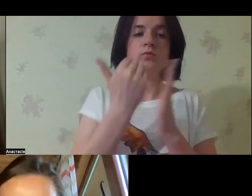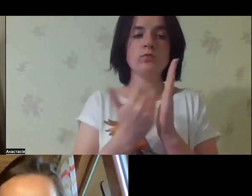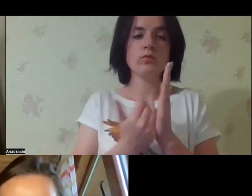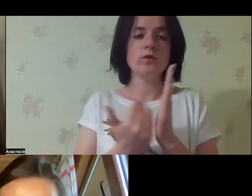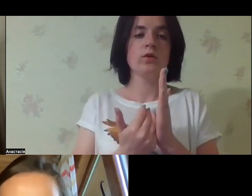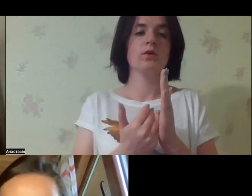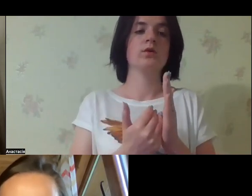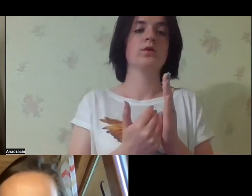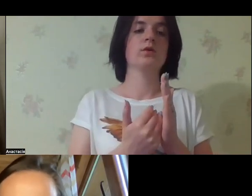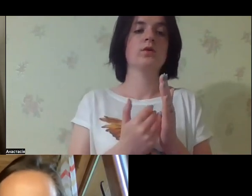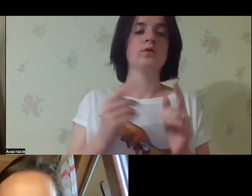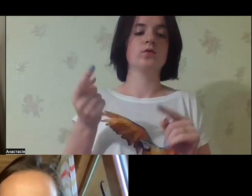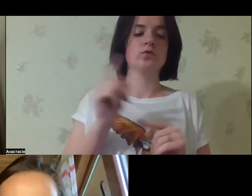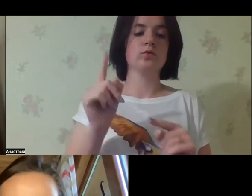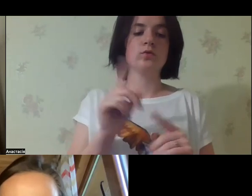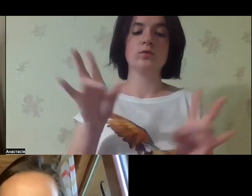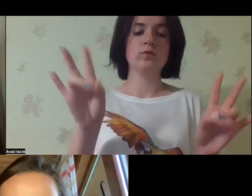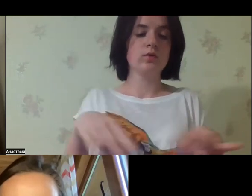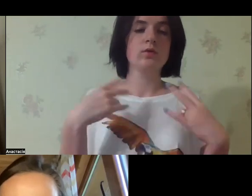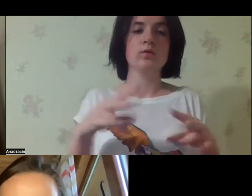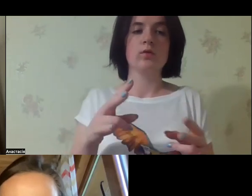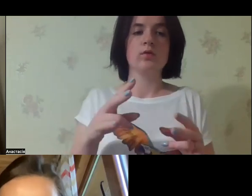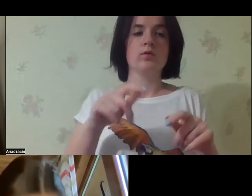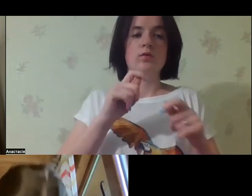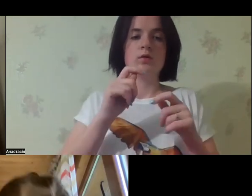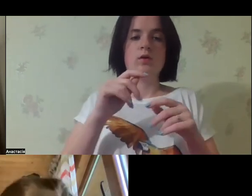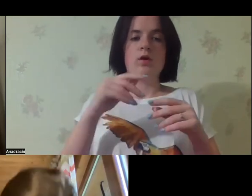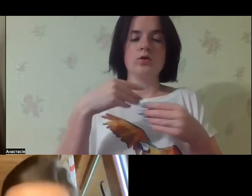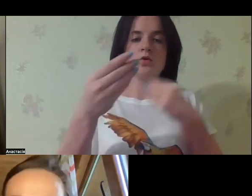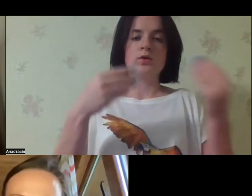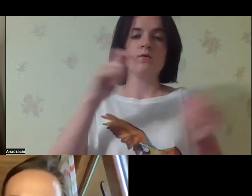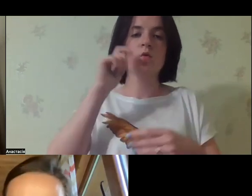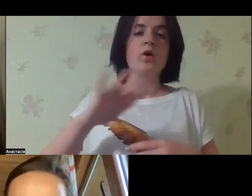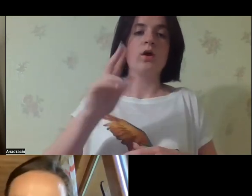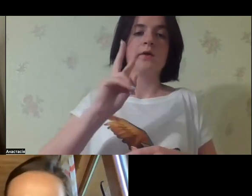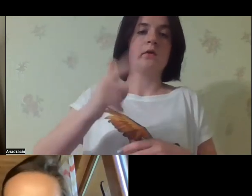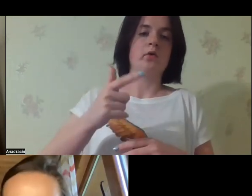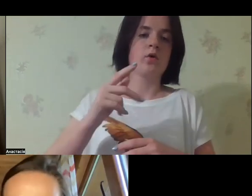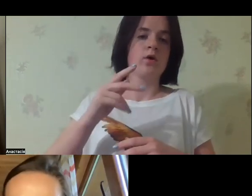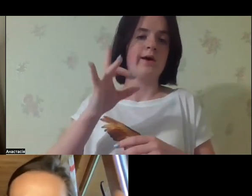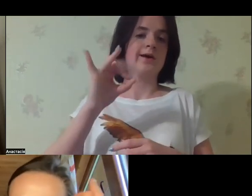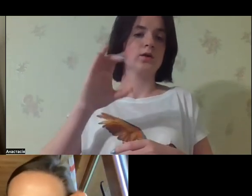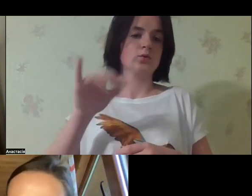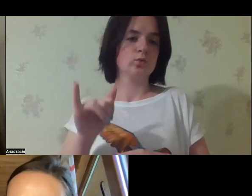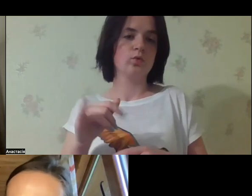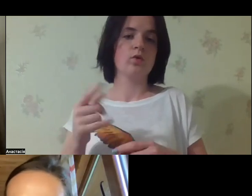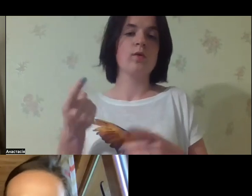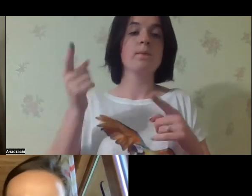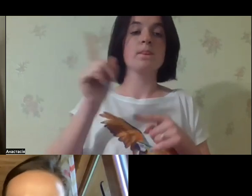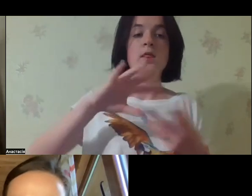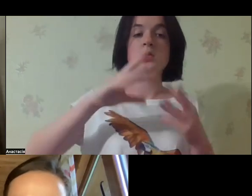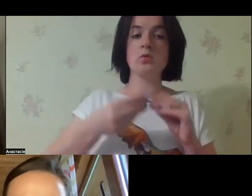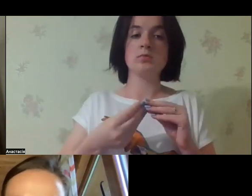to offer our explanation, for example, that you do not need to hand out one kilo of rice because